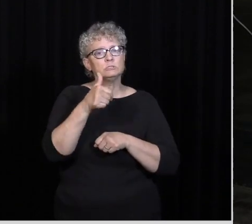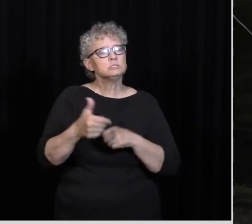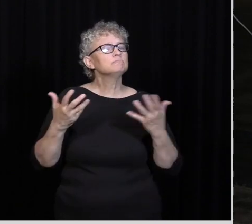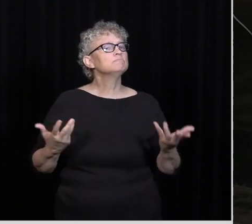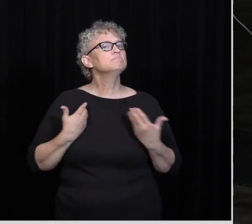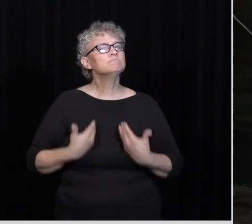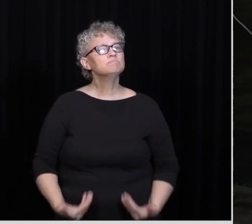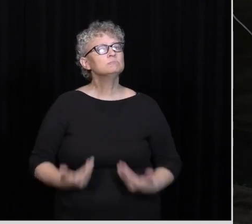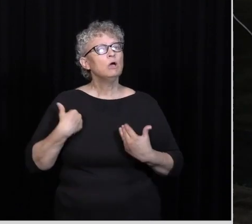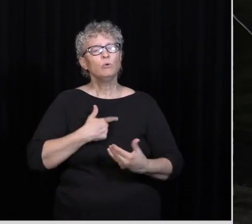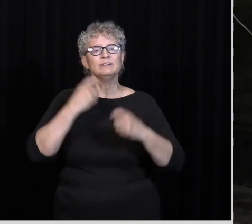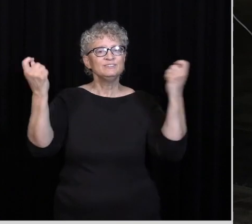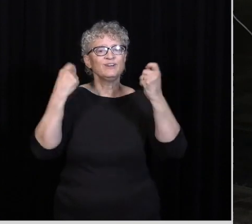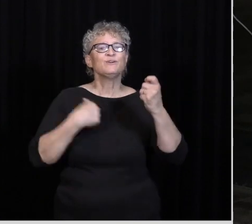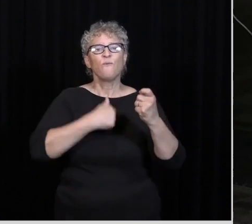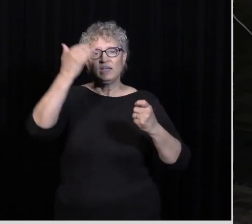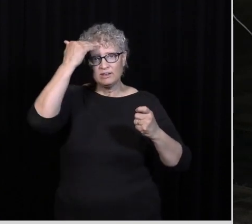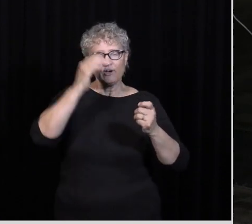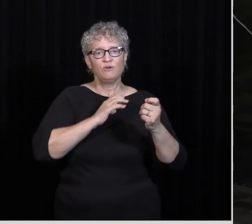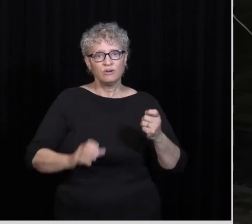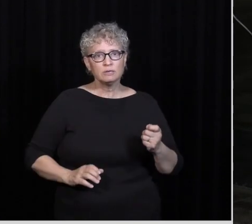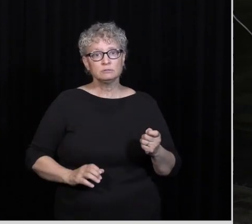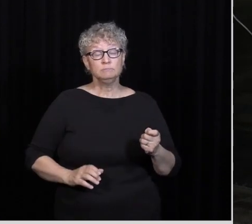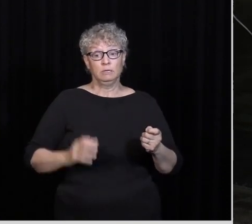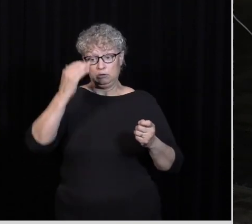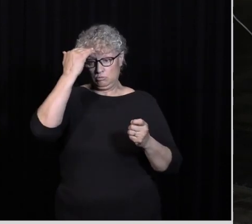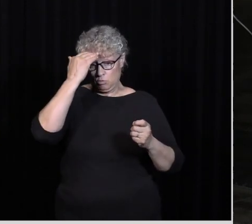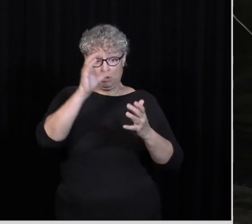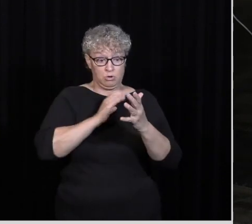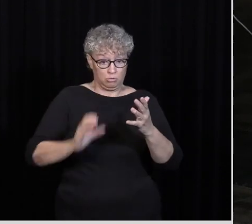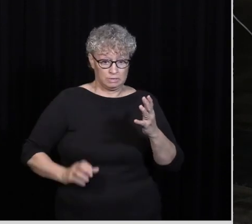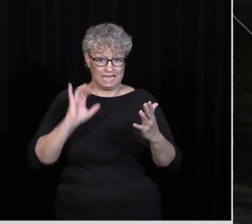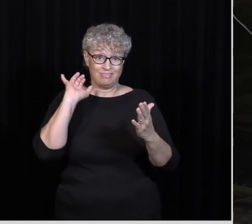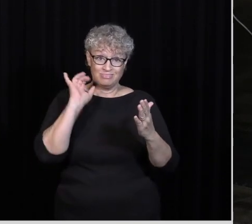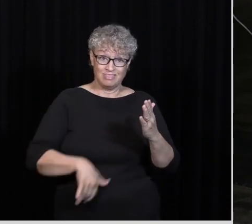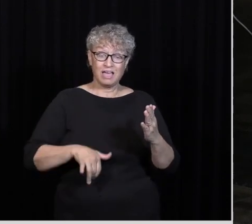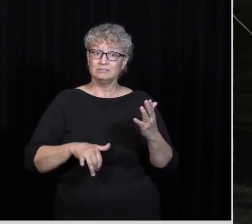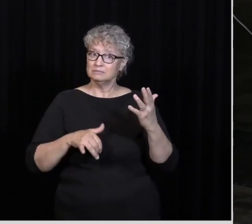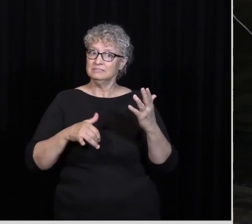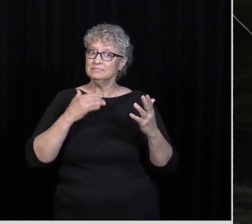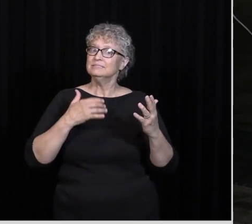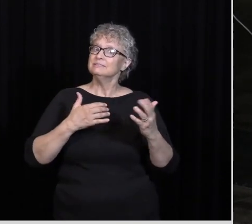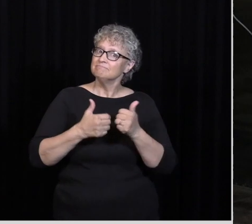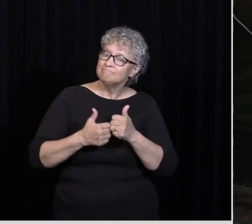We rejoice because we know Christ And listen, knowing Christ That's where it's at This is our big idea Only Jesus